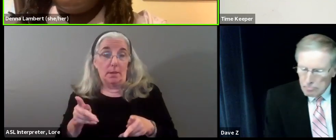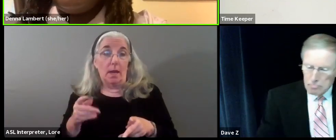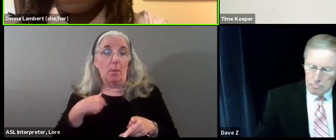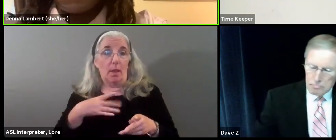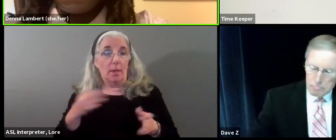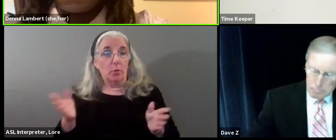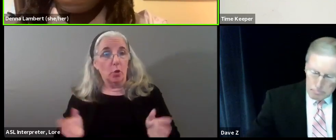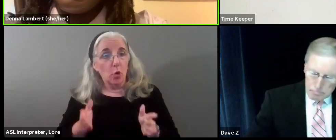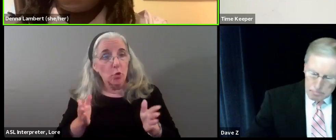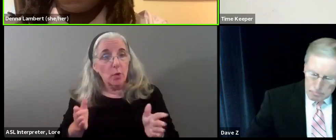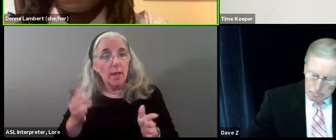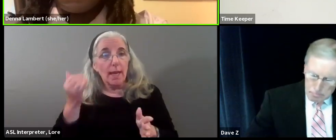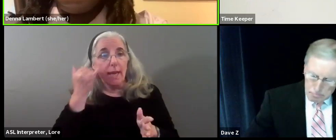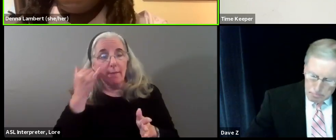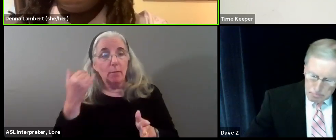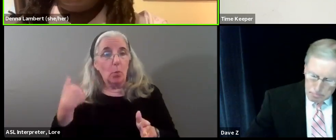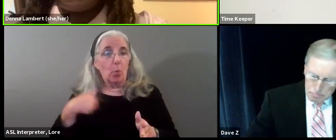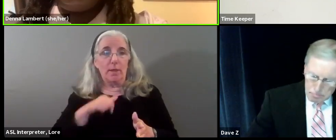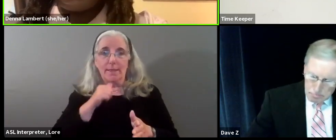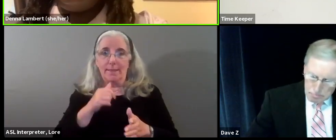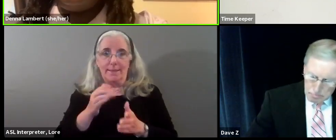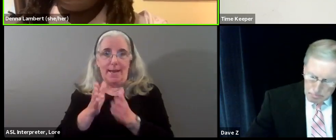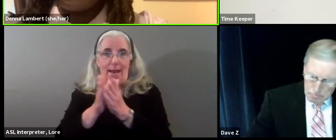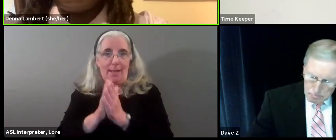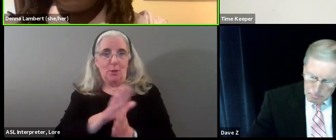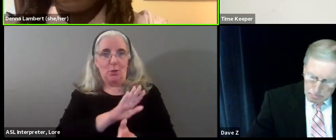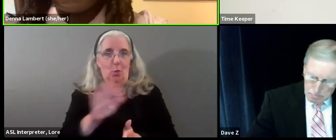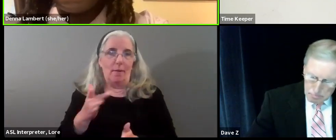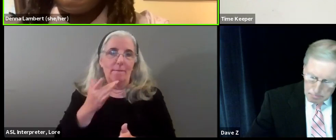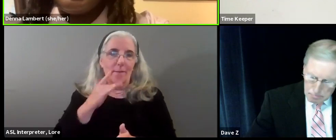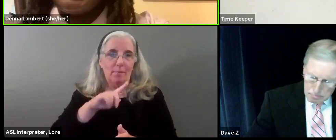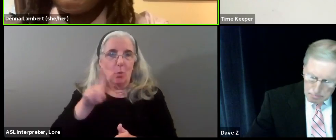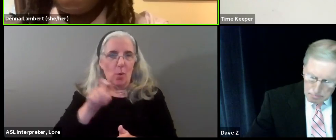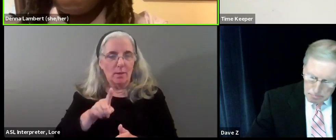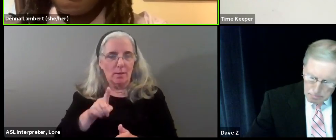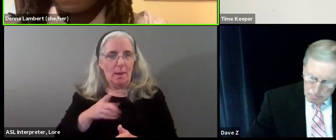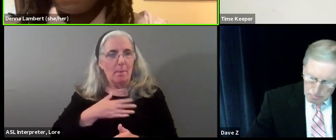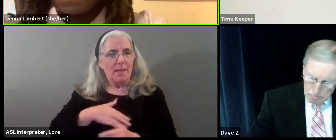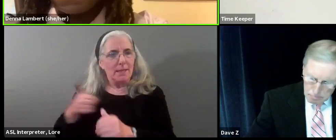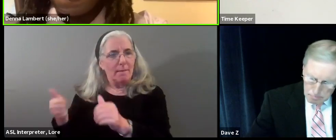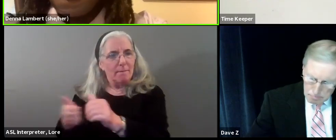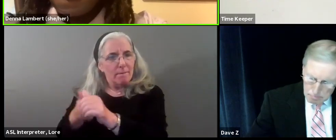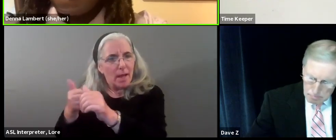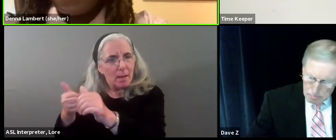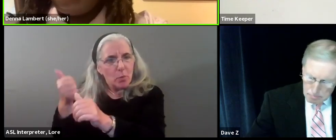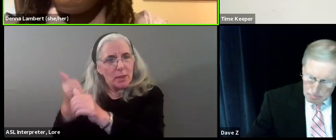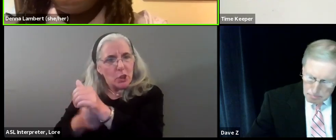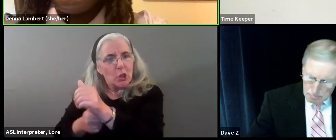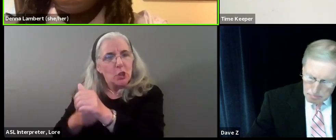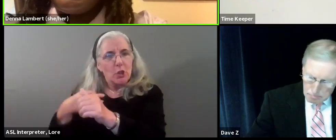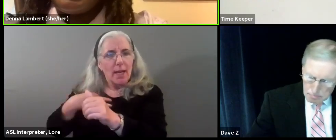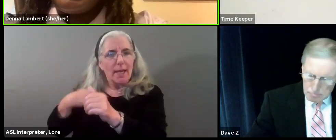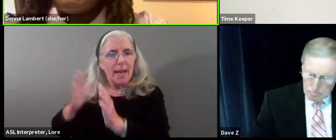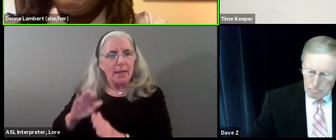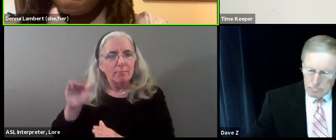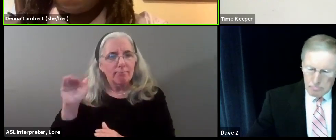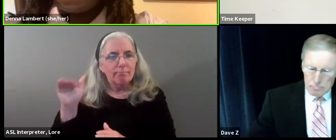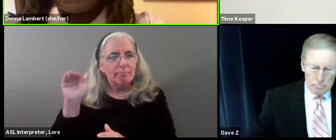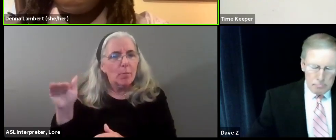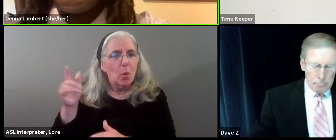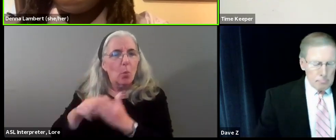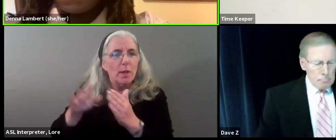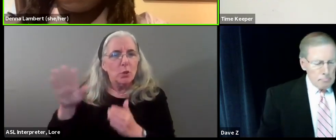if a question wasn't answered this evening to follow up with the candidates to ask them what they